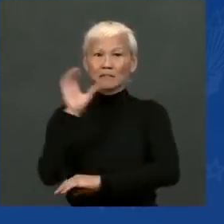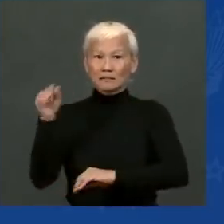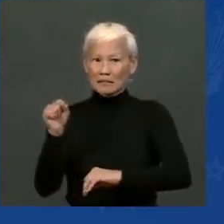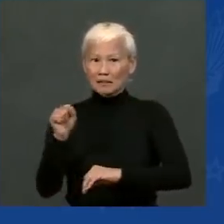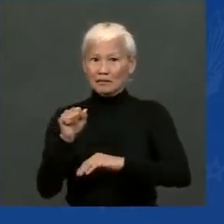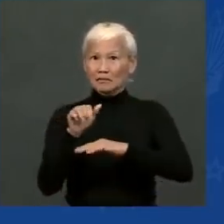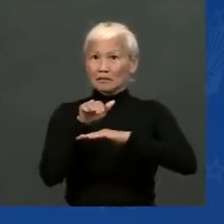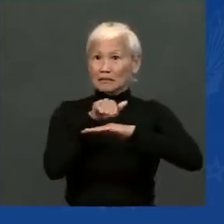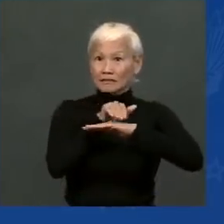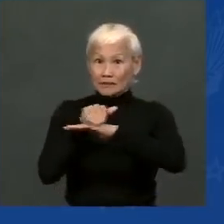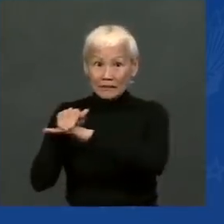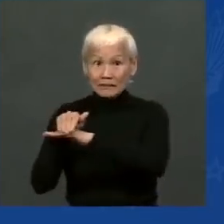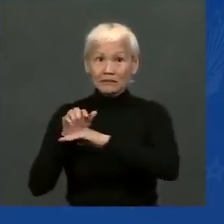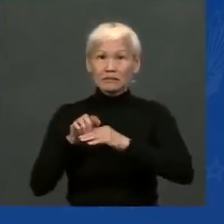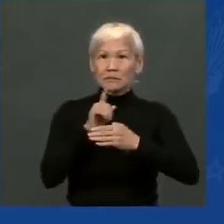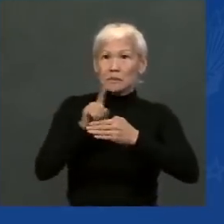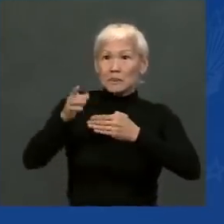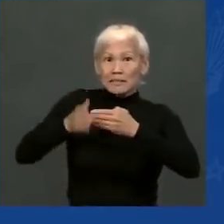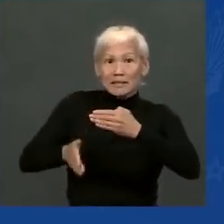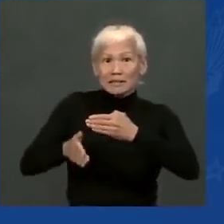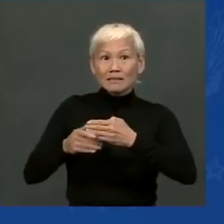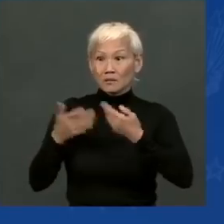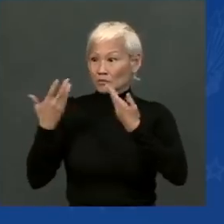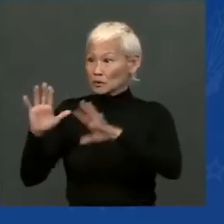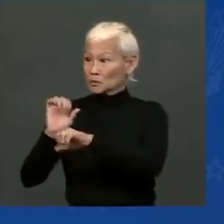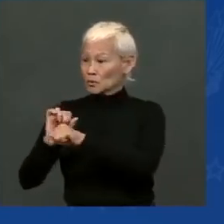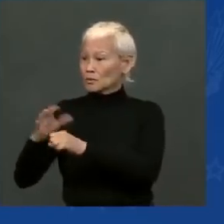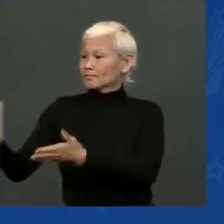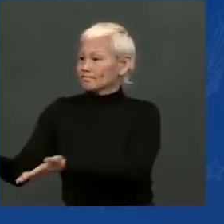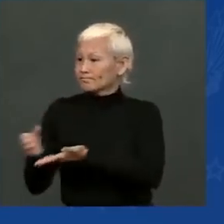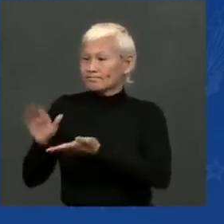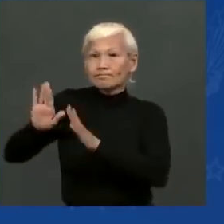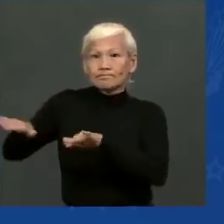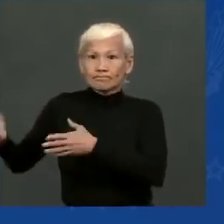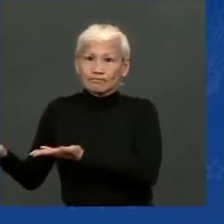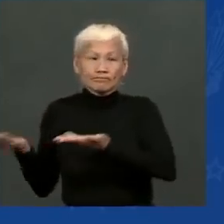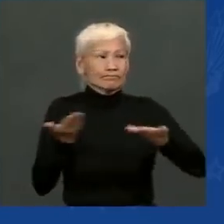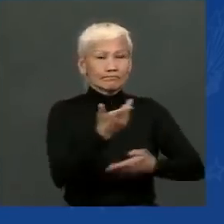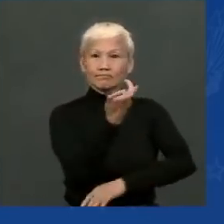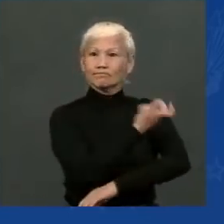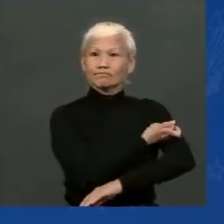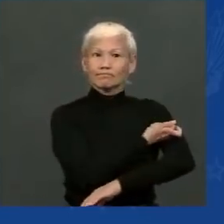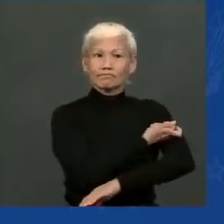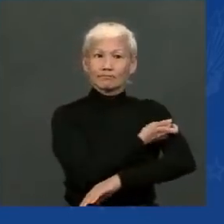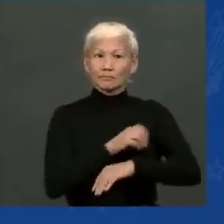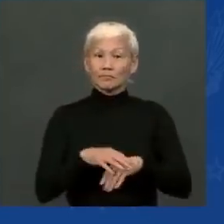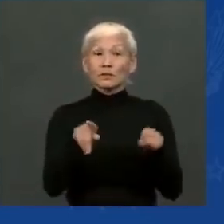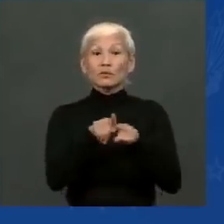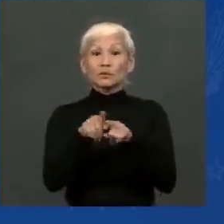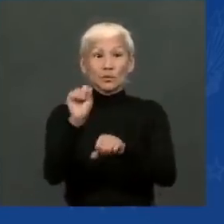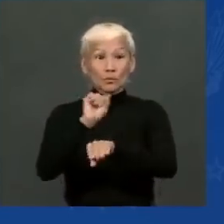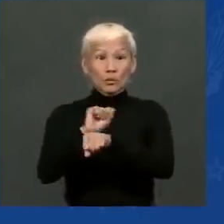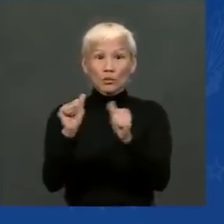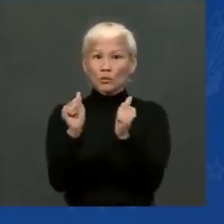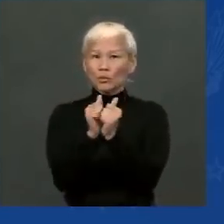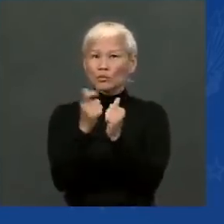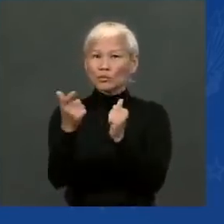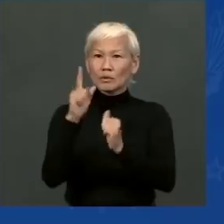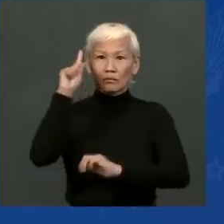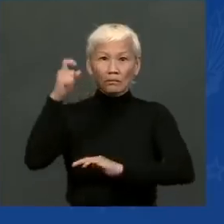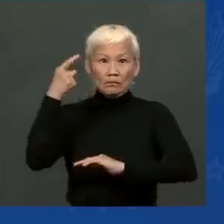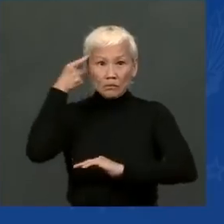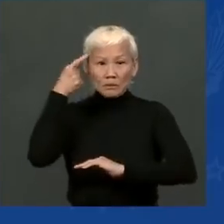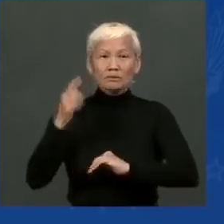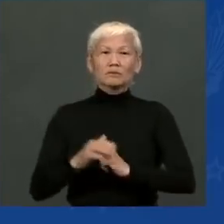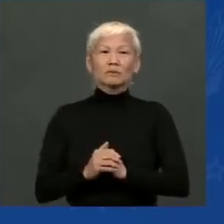after work and after school. We've also been working with governors, mayors, and local school leaders to bring vaccines to schools.